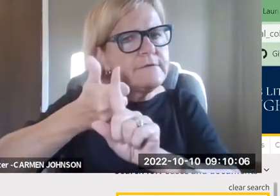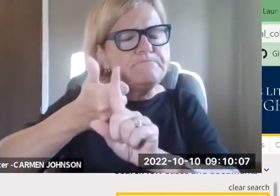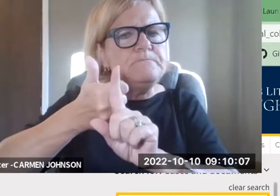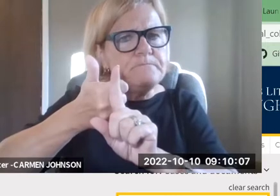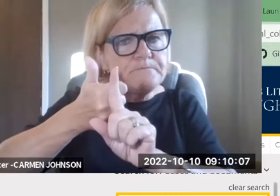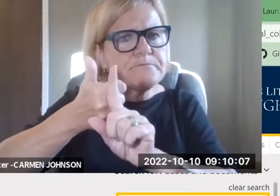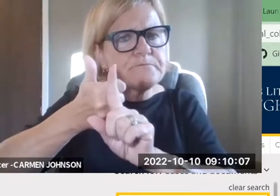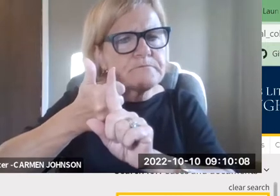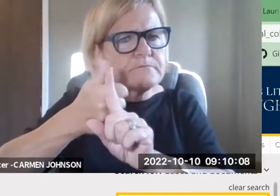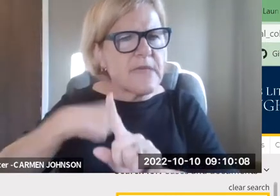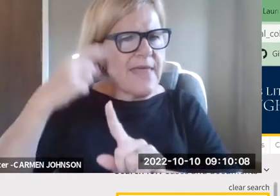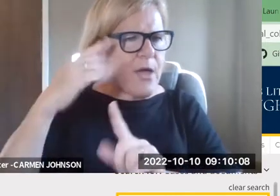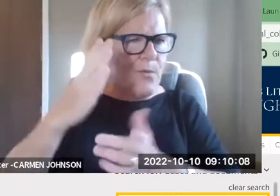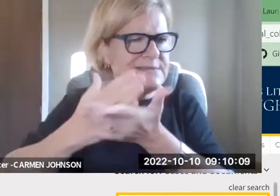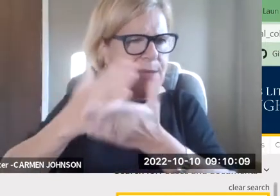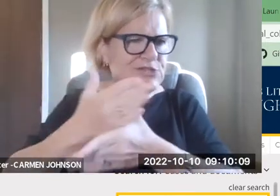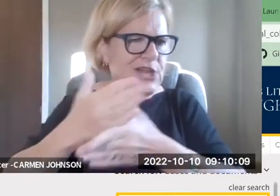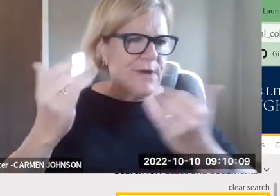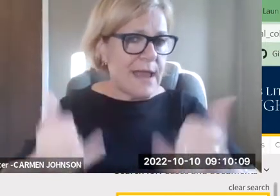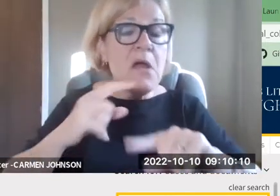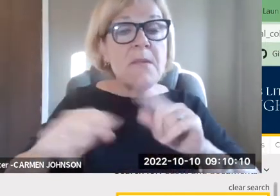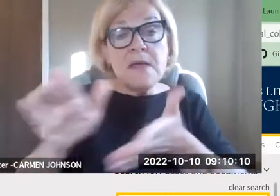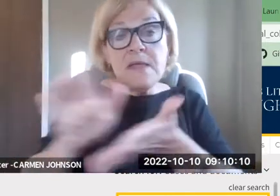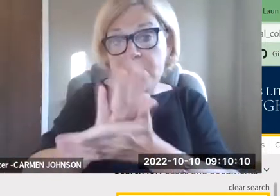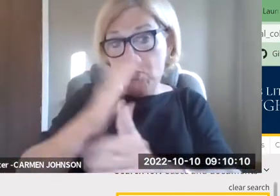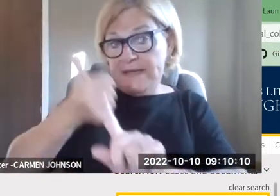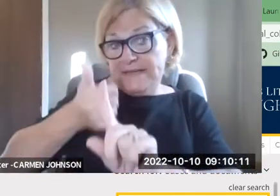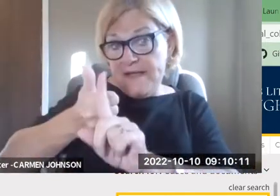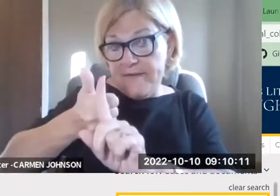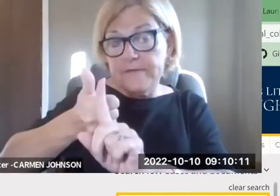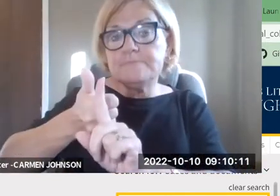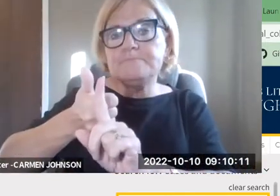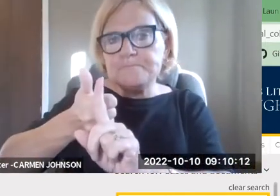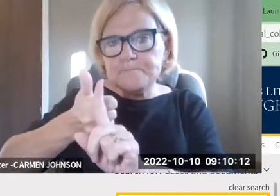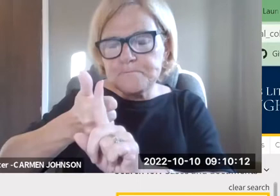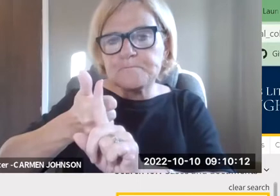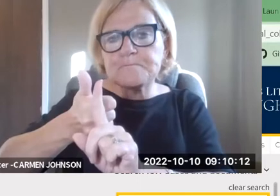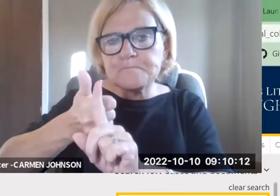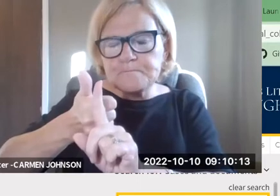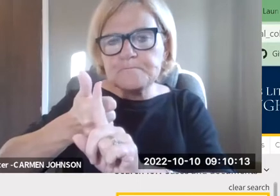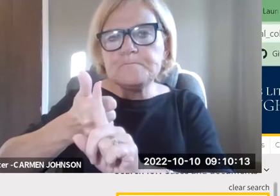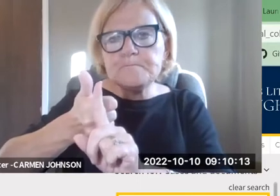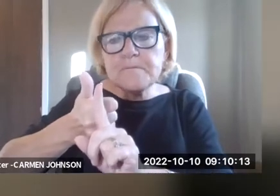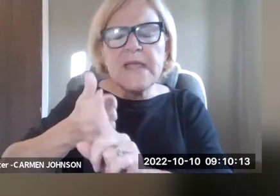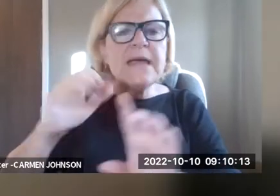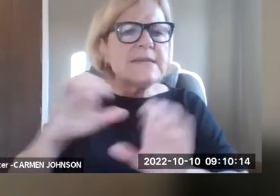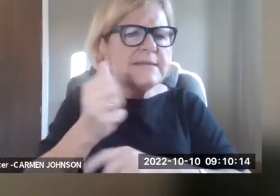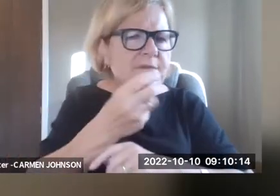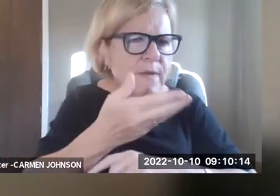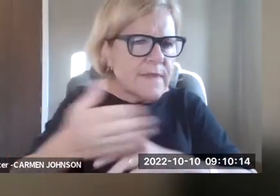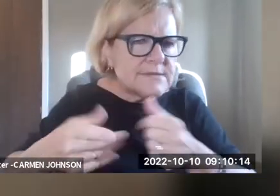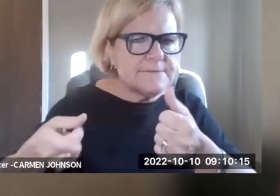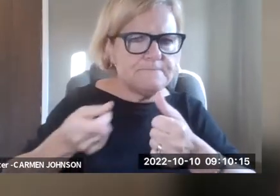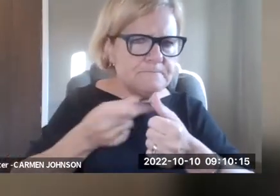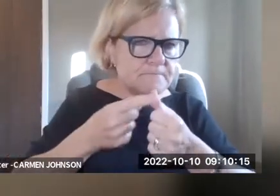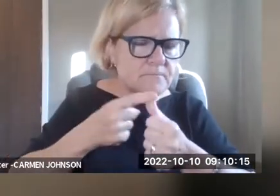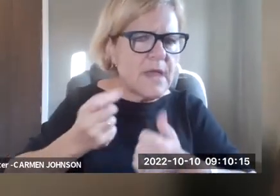we're sharing with you. So, uh, the paper itself, if I think I'm going to stop sharing at this point, but